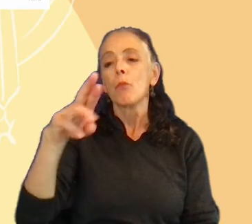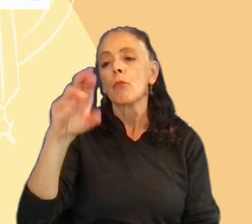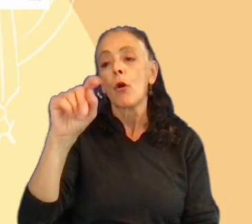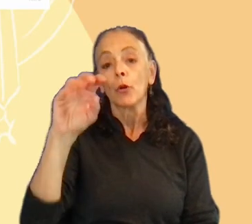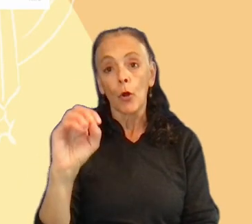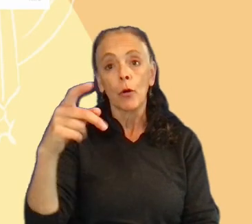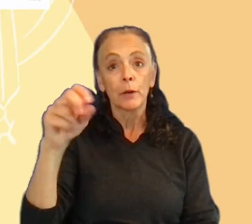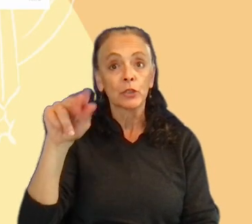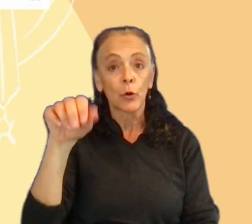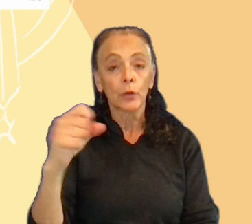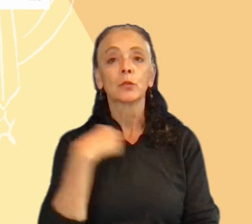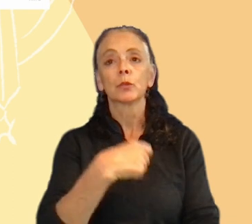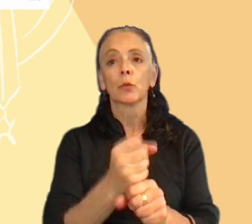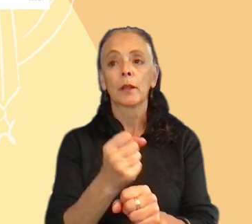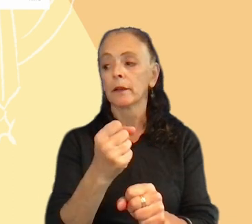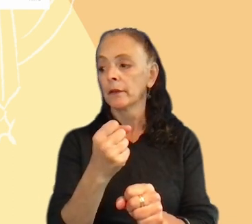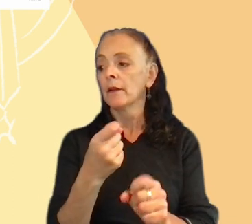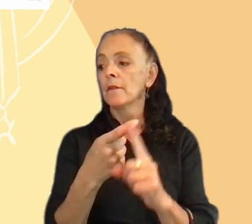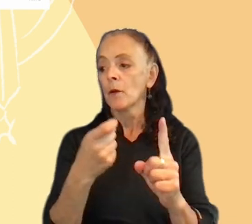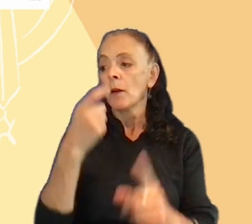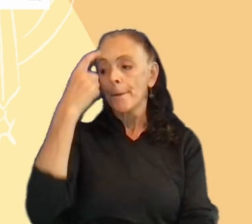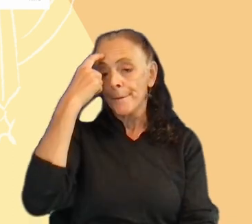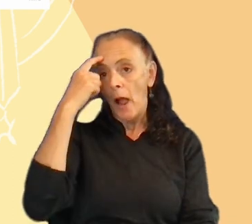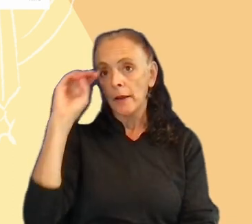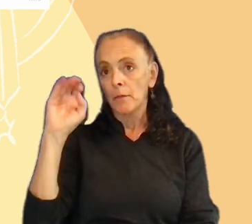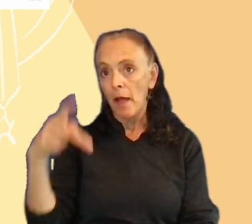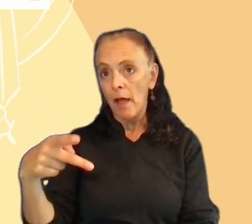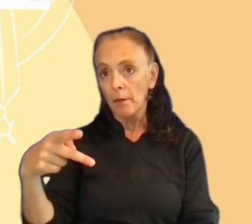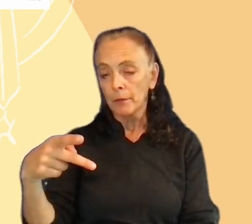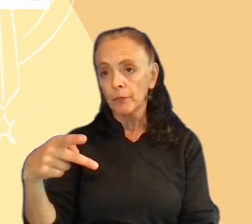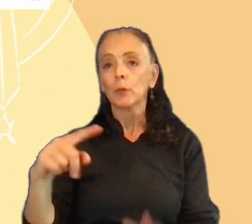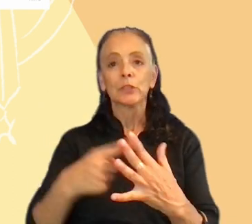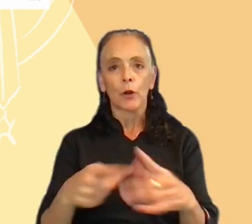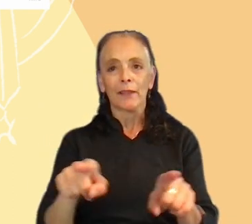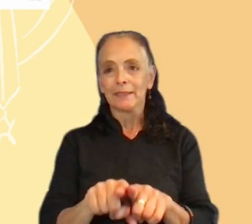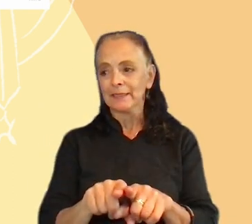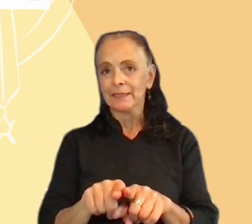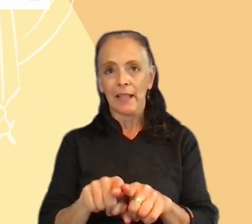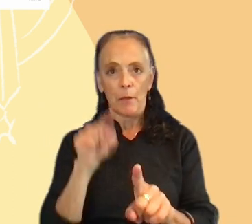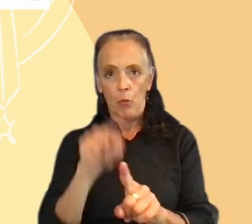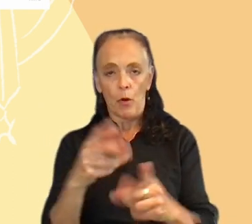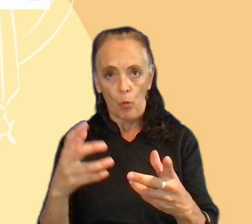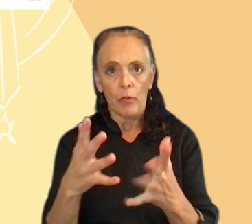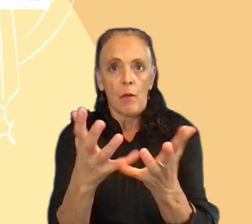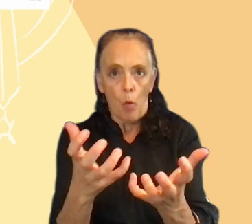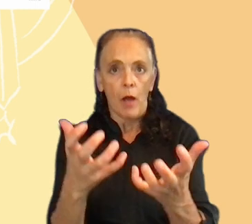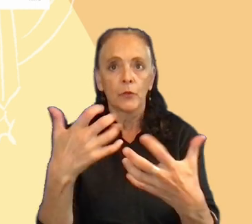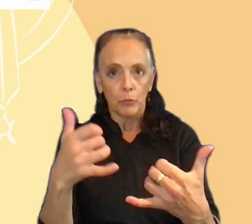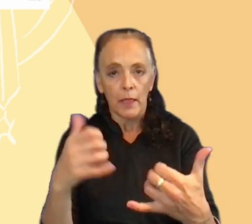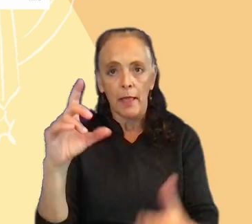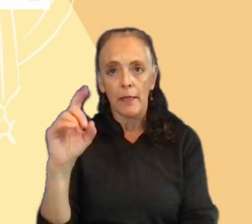we created them from a mind map. We started from the same point, the wheel to play dominos. Then, we split